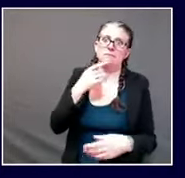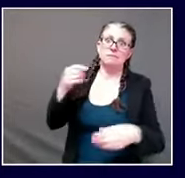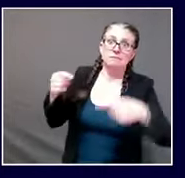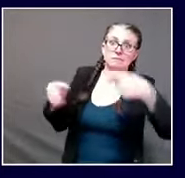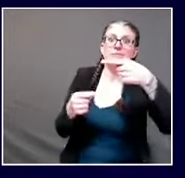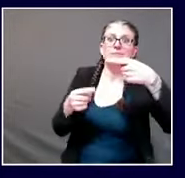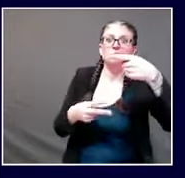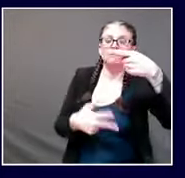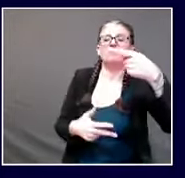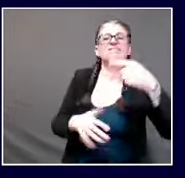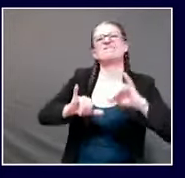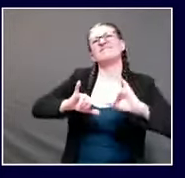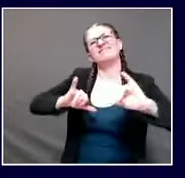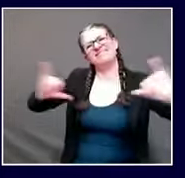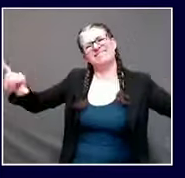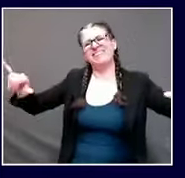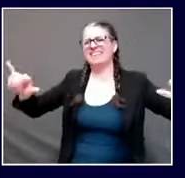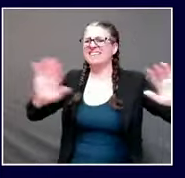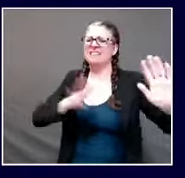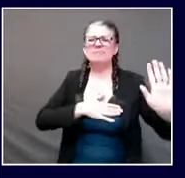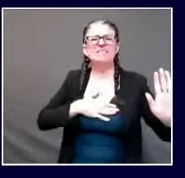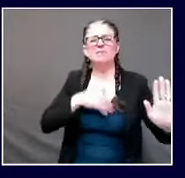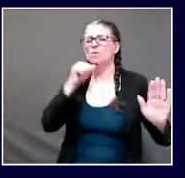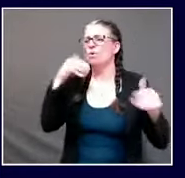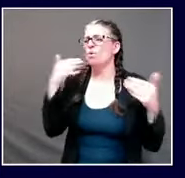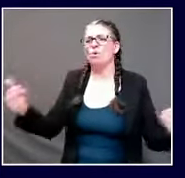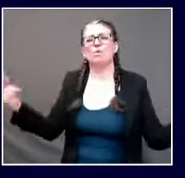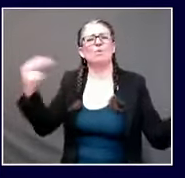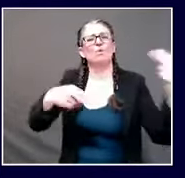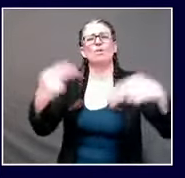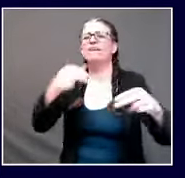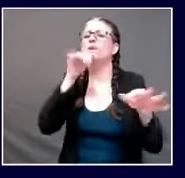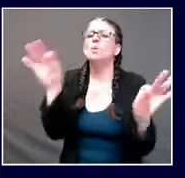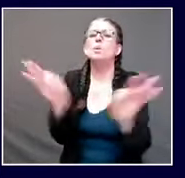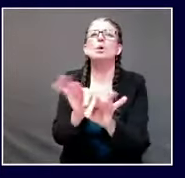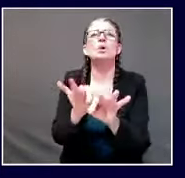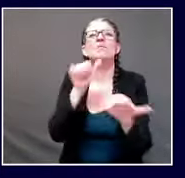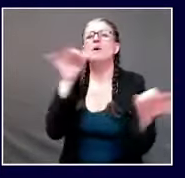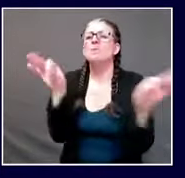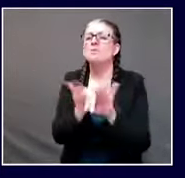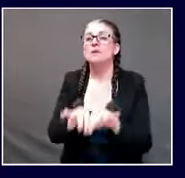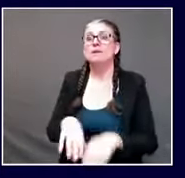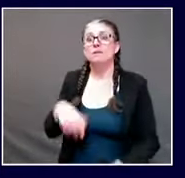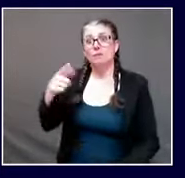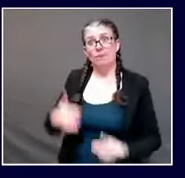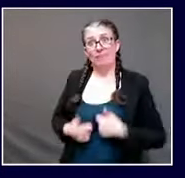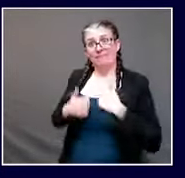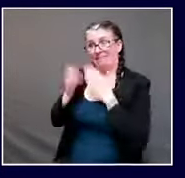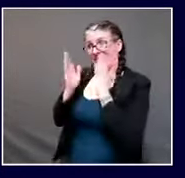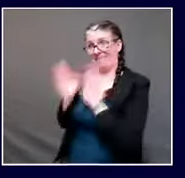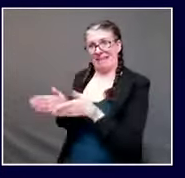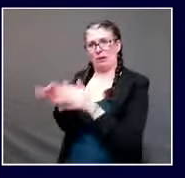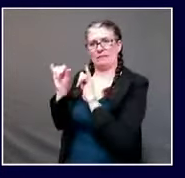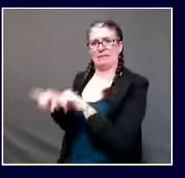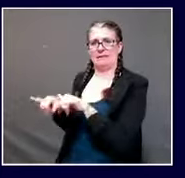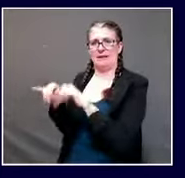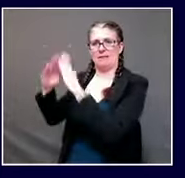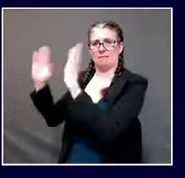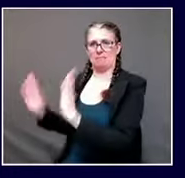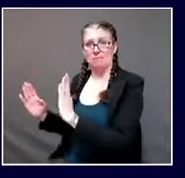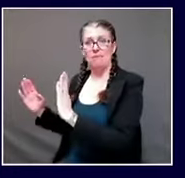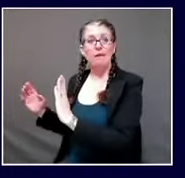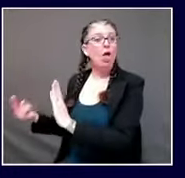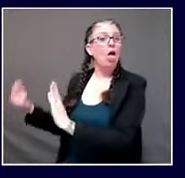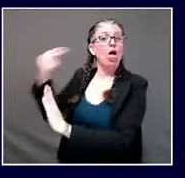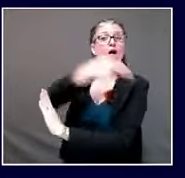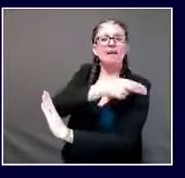but to remain within their own households so mandating that uh i like phil scott he's a great guy he's